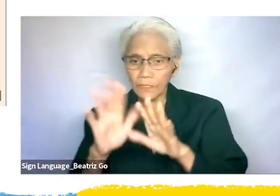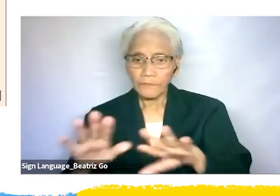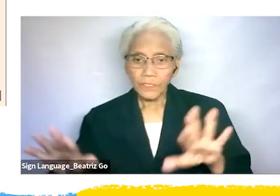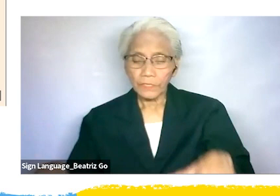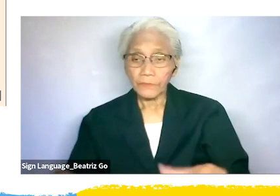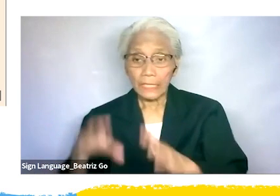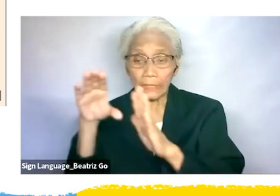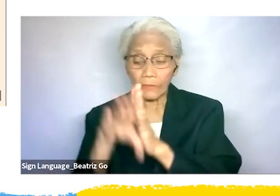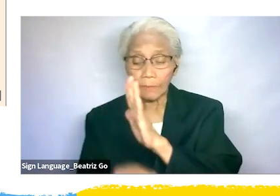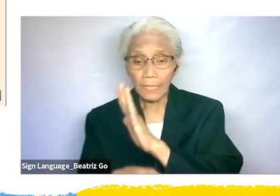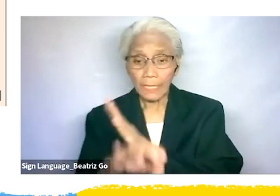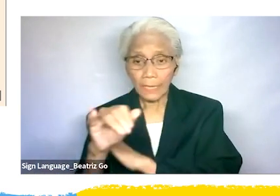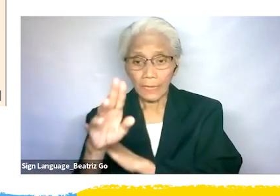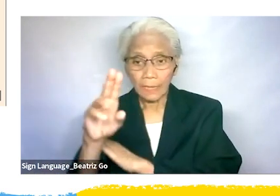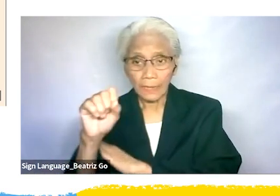justice.